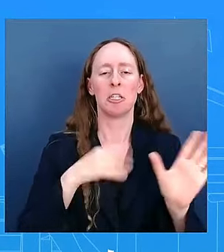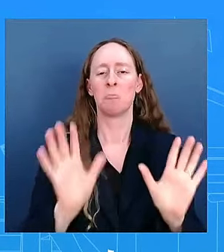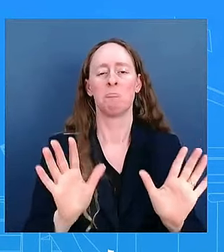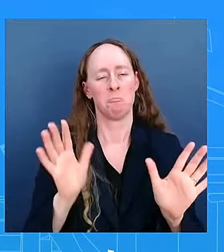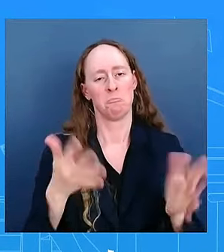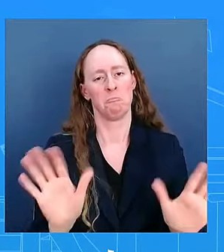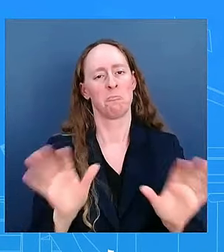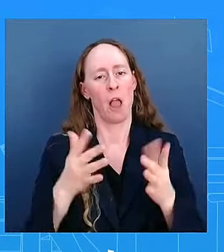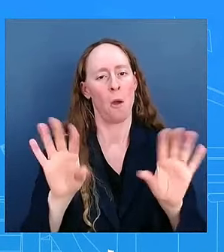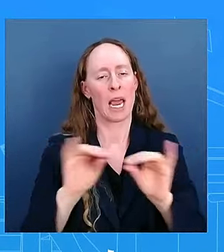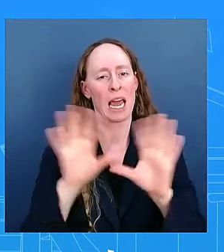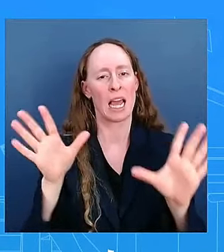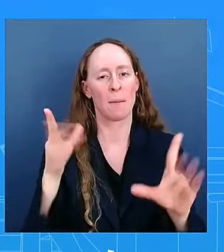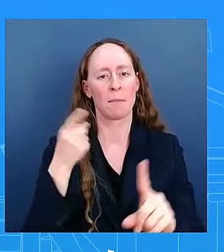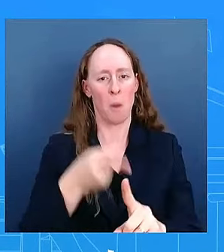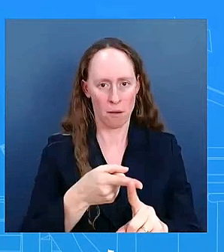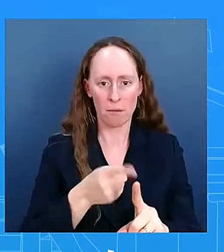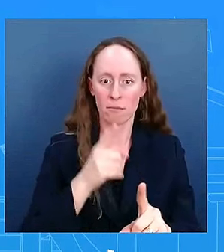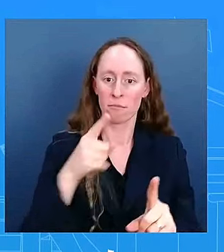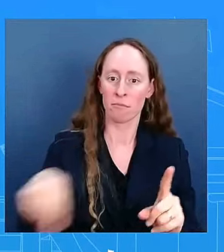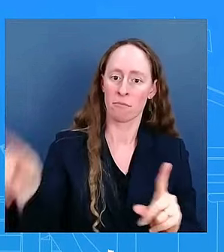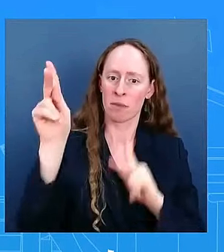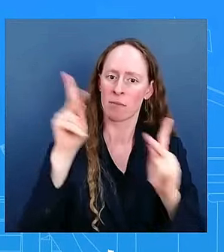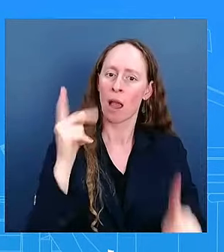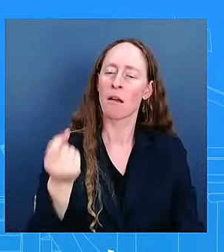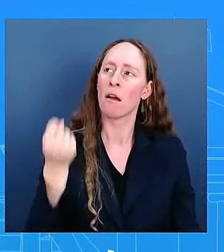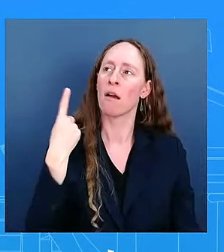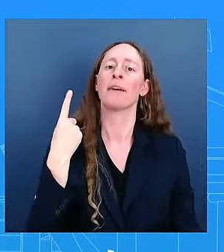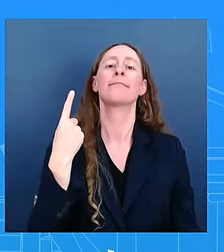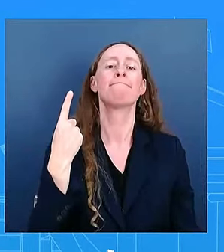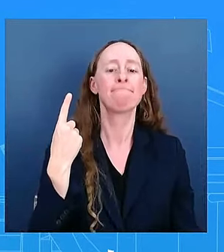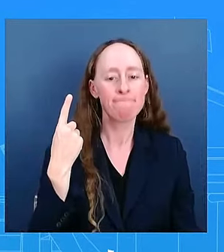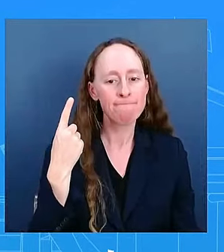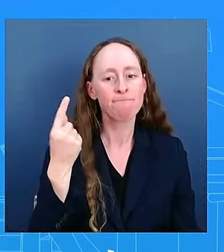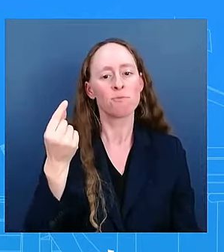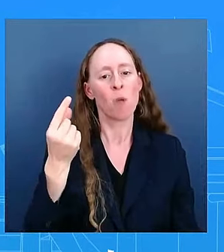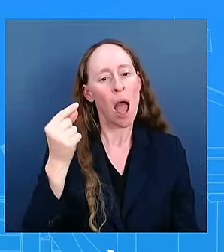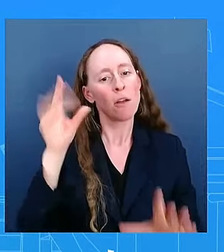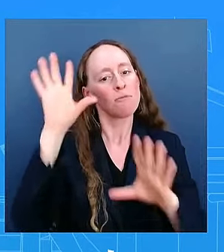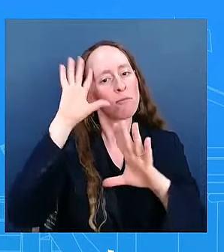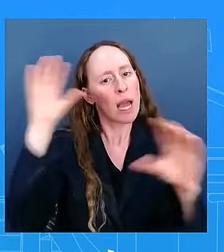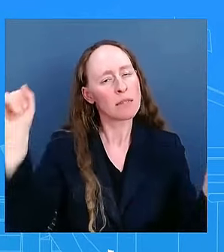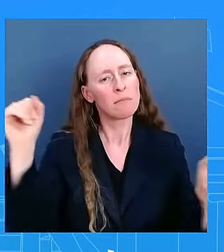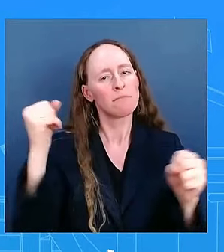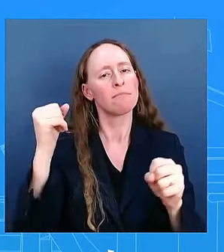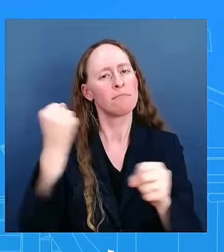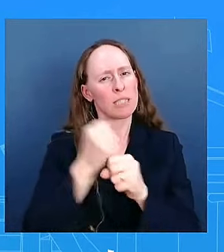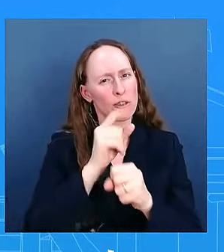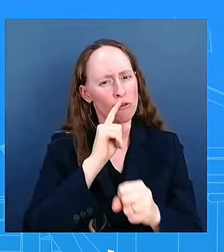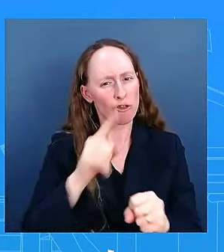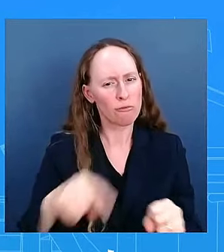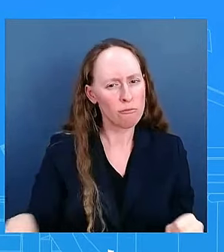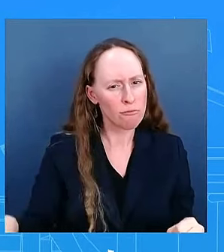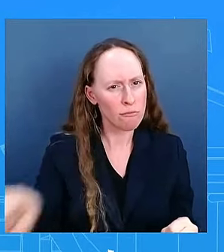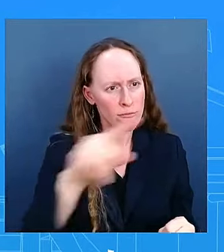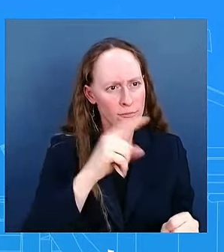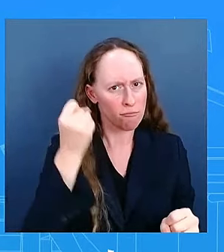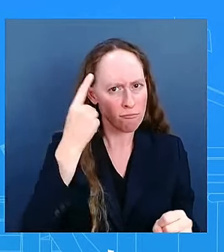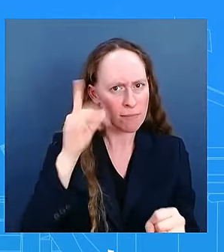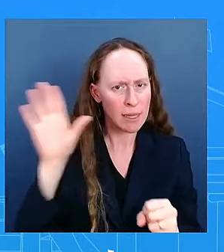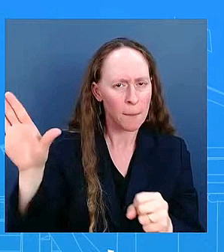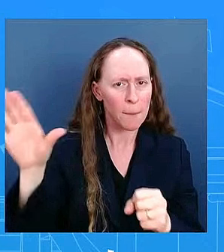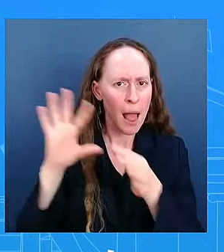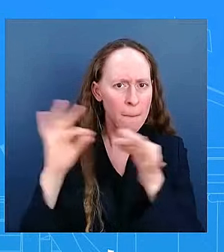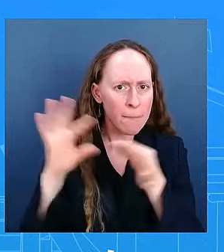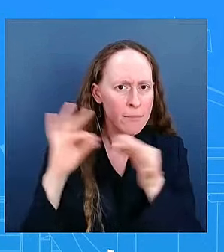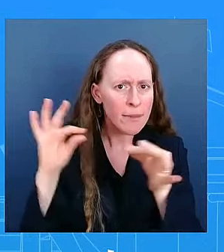to note is that the President wanted to make sure that he clarified his statement and is going to continue to be a President